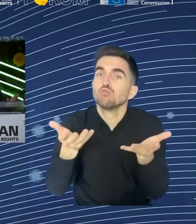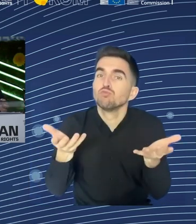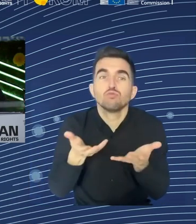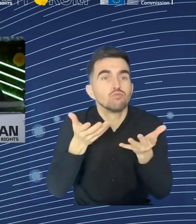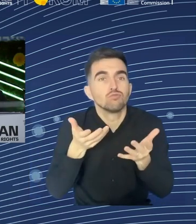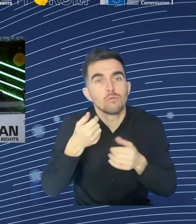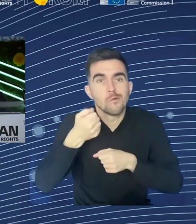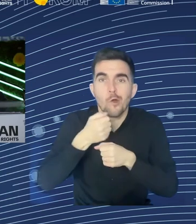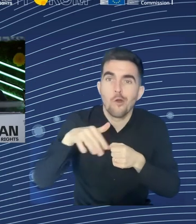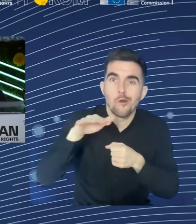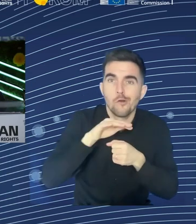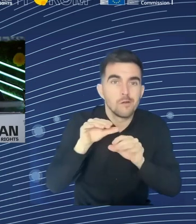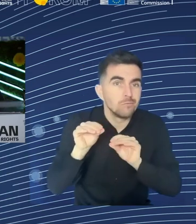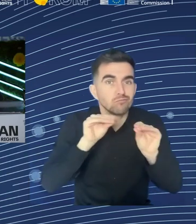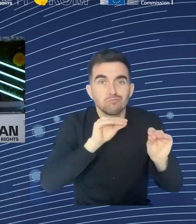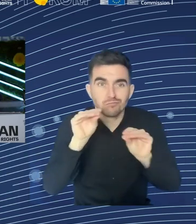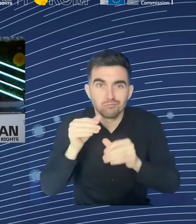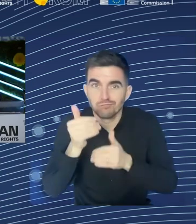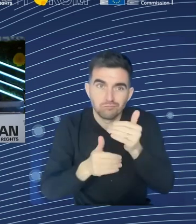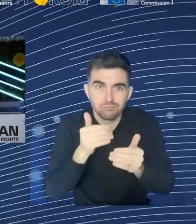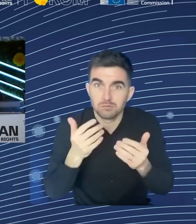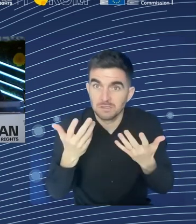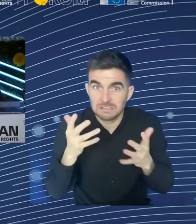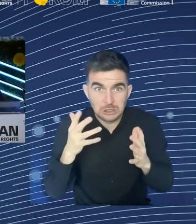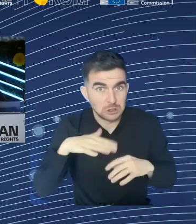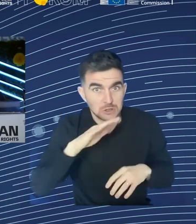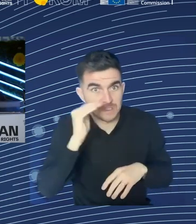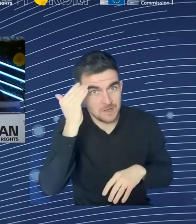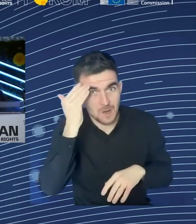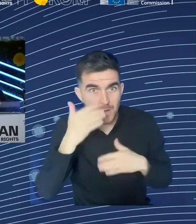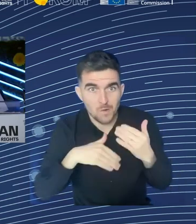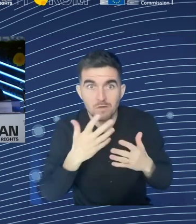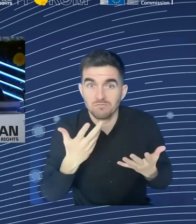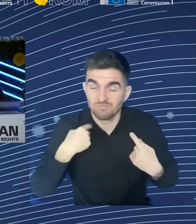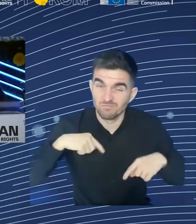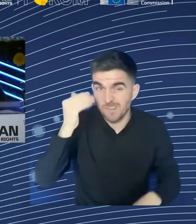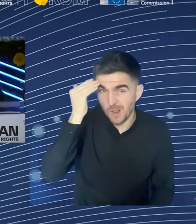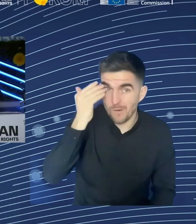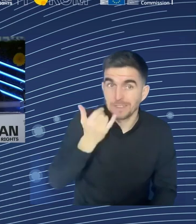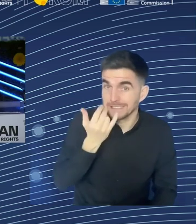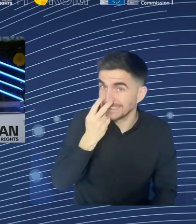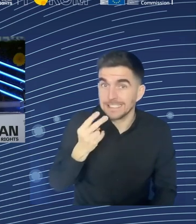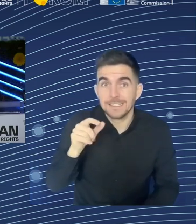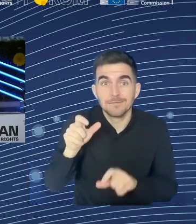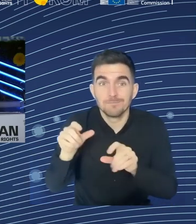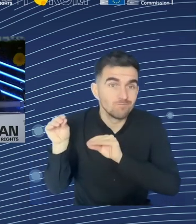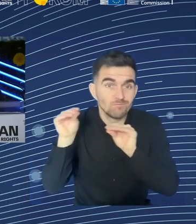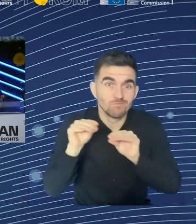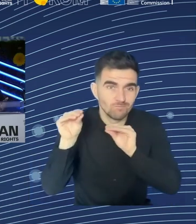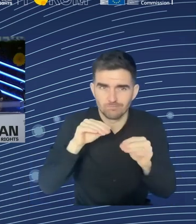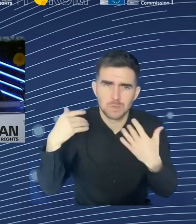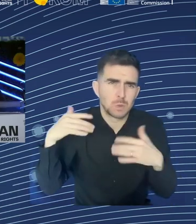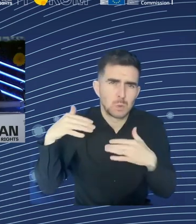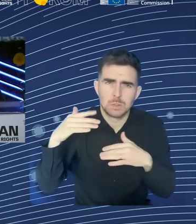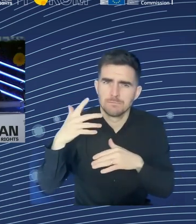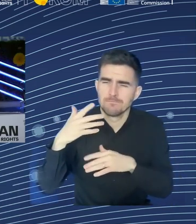share in shortage sectors than others, or they are more likely to be employed in these shortage sectors. Then, of course,